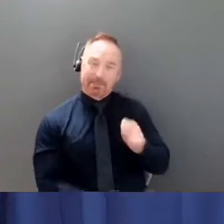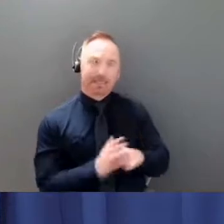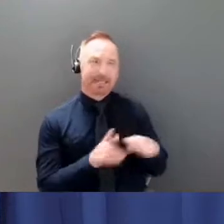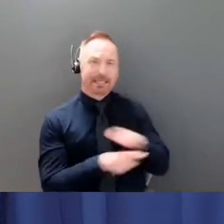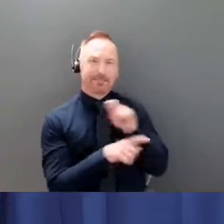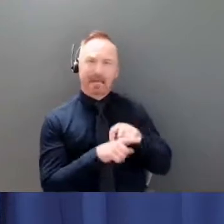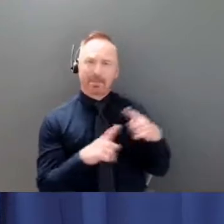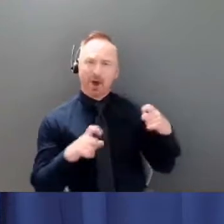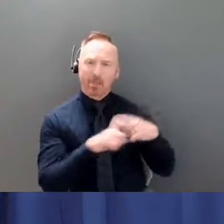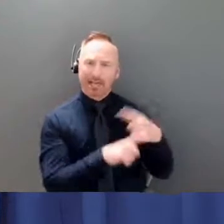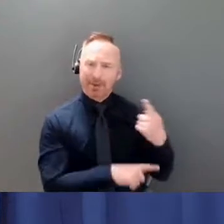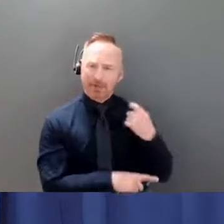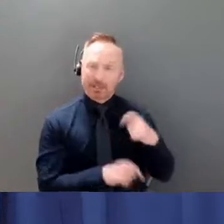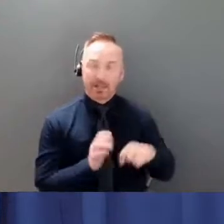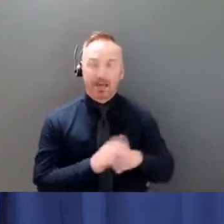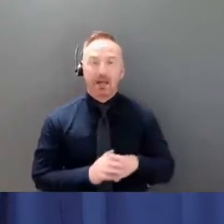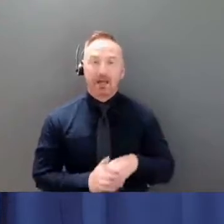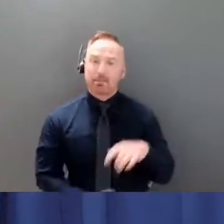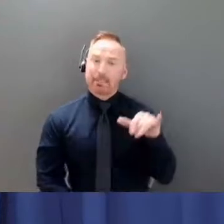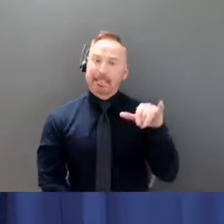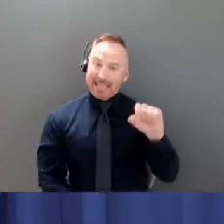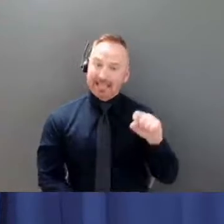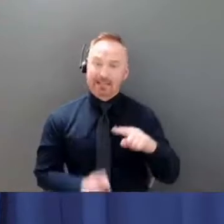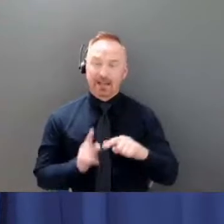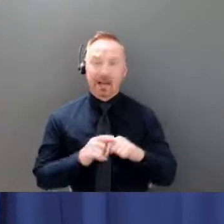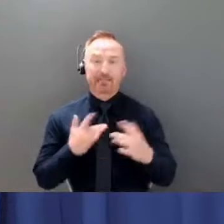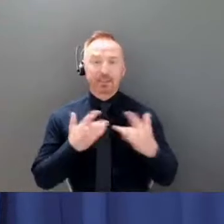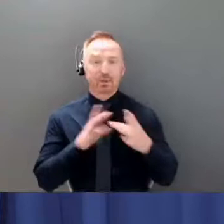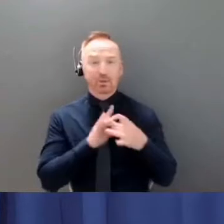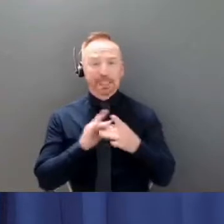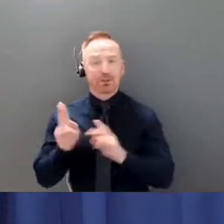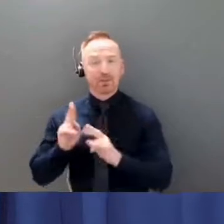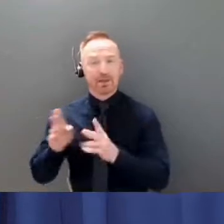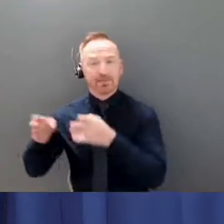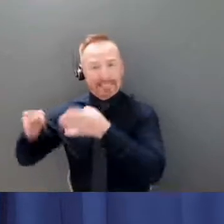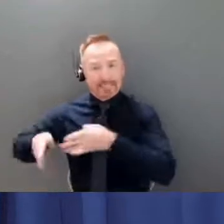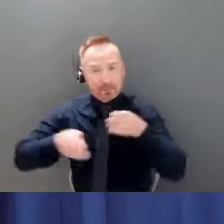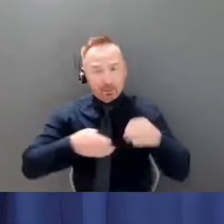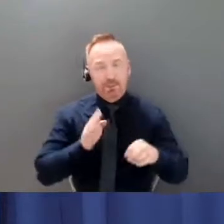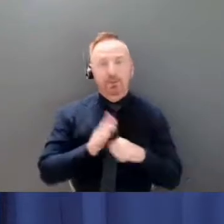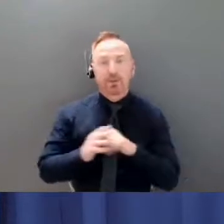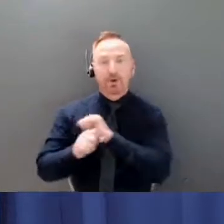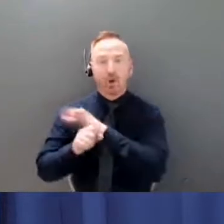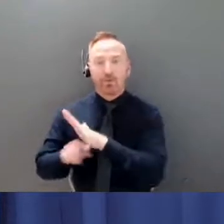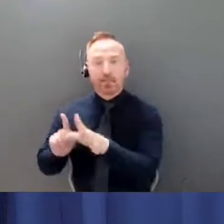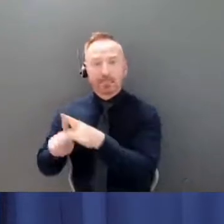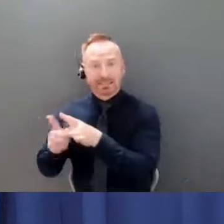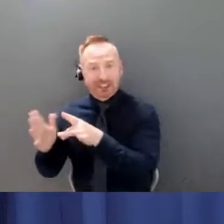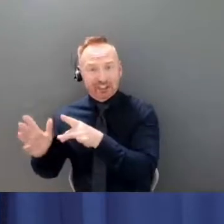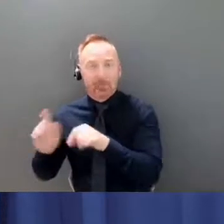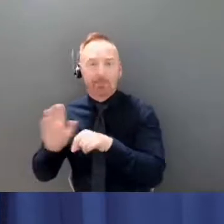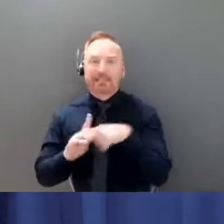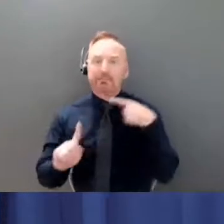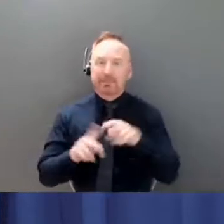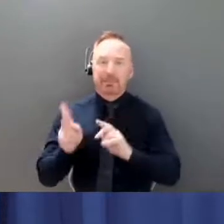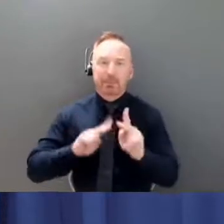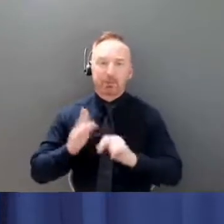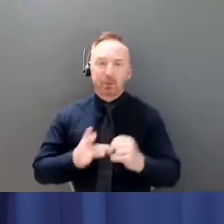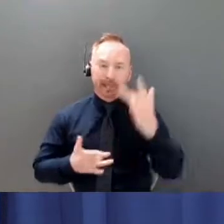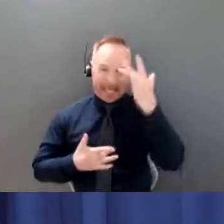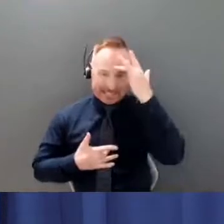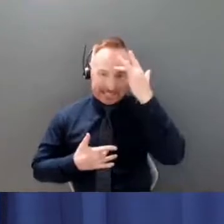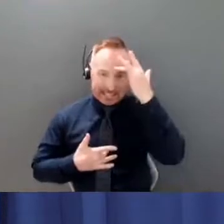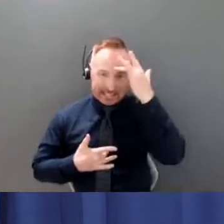long-term impacts on individuals affected with COVID, but particularly those who get sick, meaning that